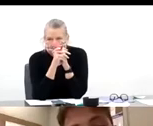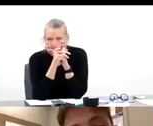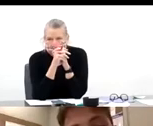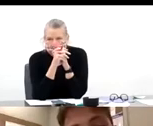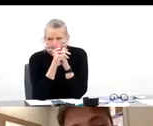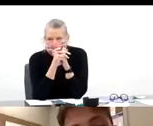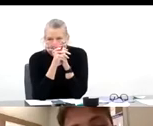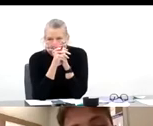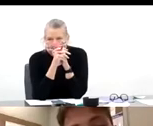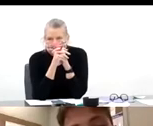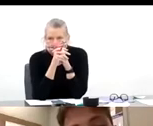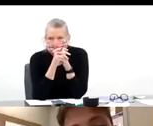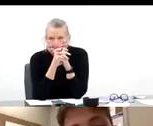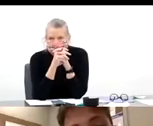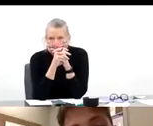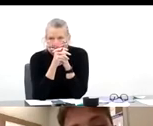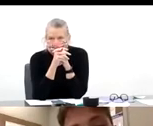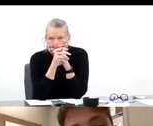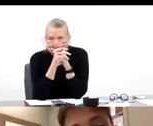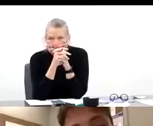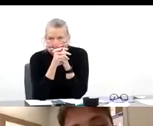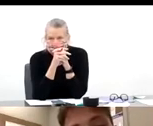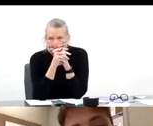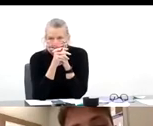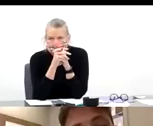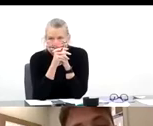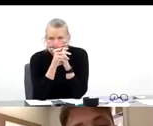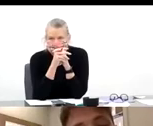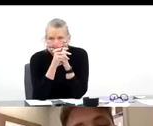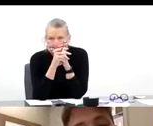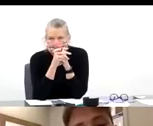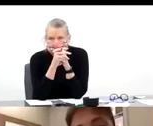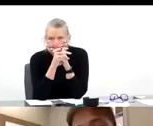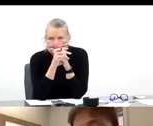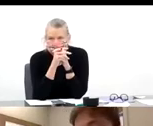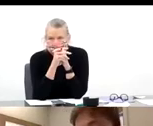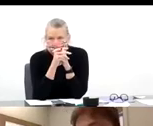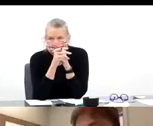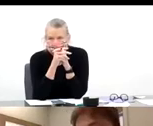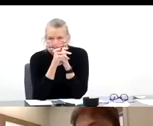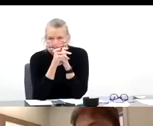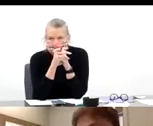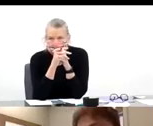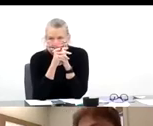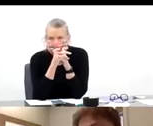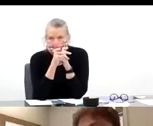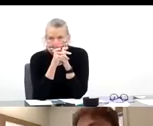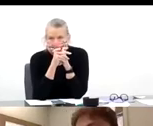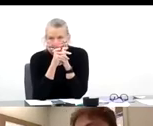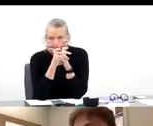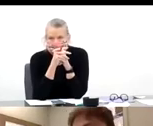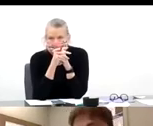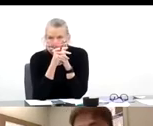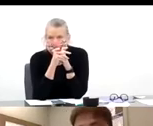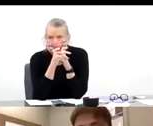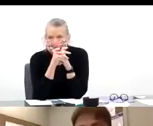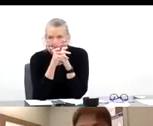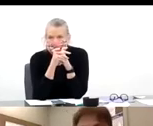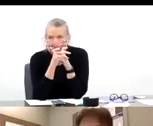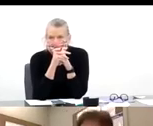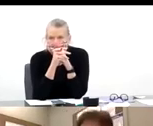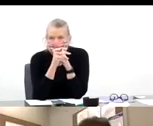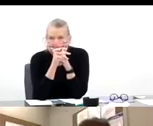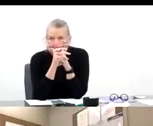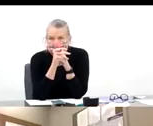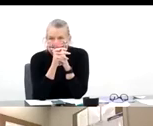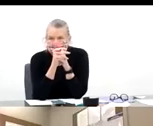a mask and physically distance, And we are able to continue to do our contact tracing, we can make it through this, not just by surviving, but